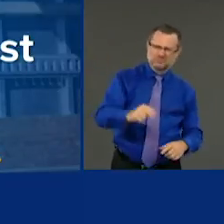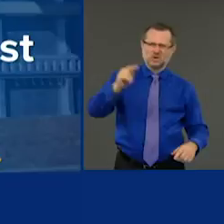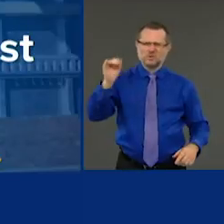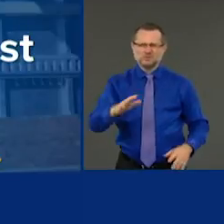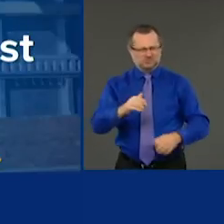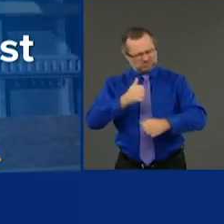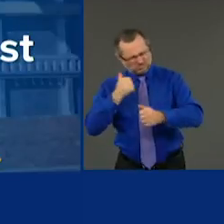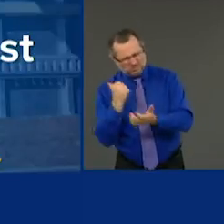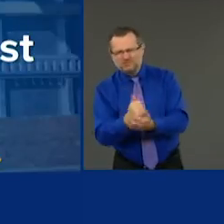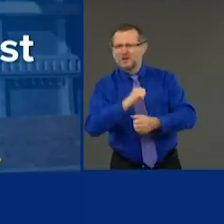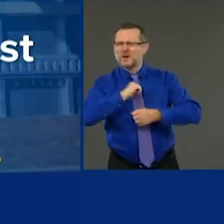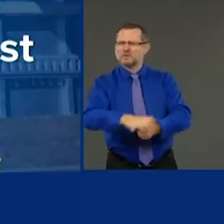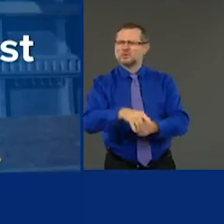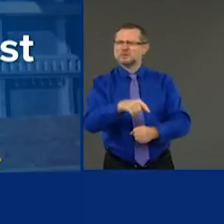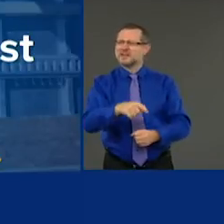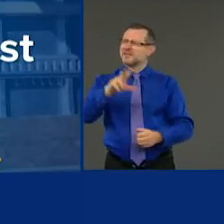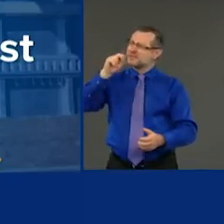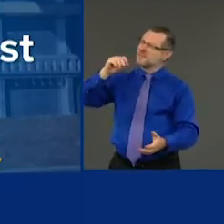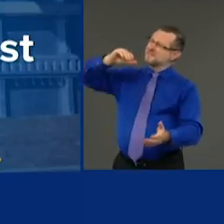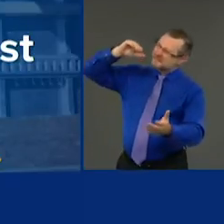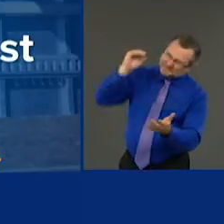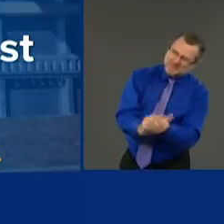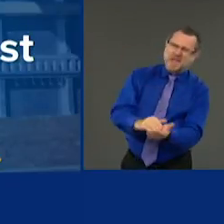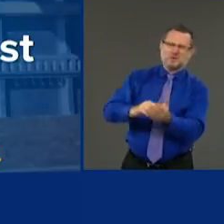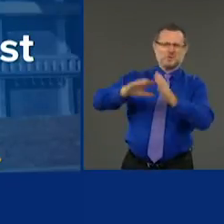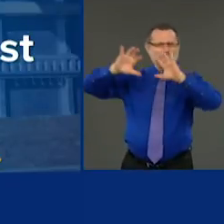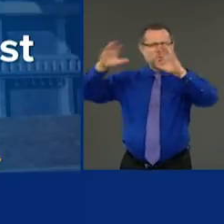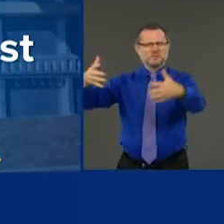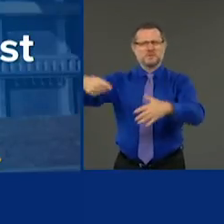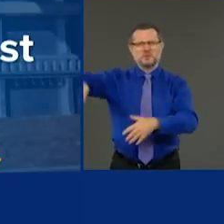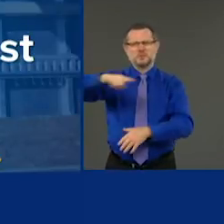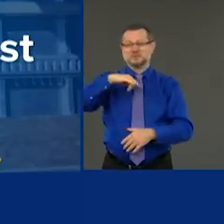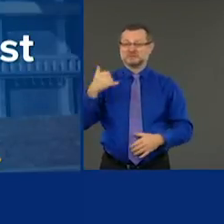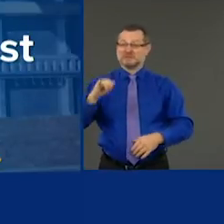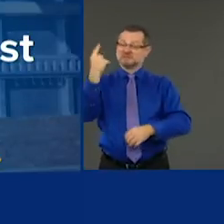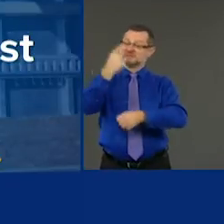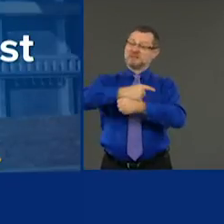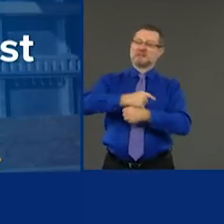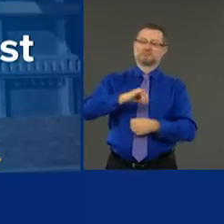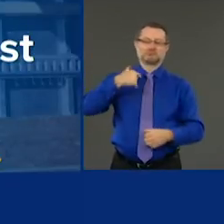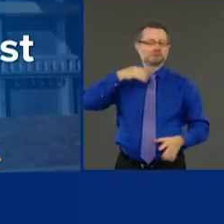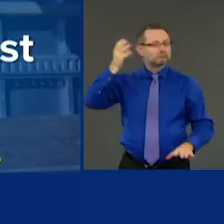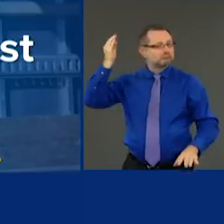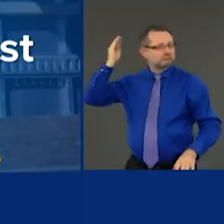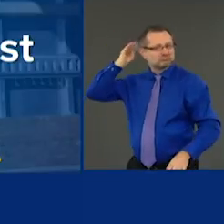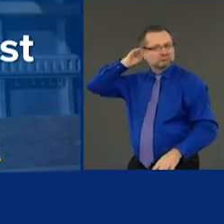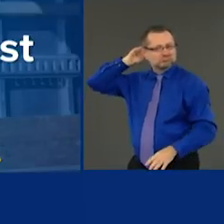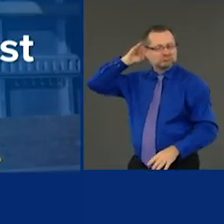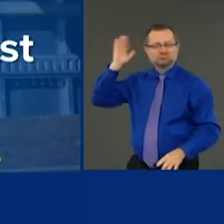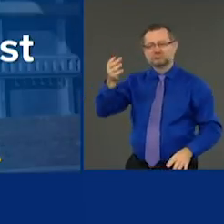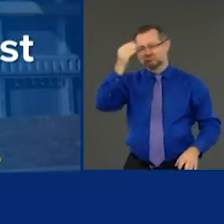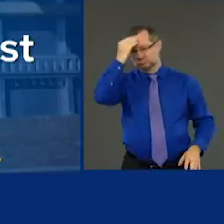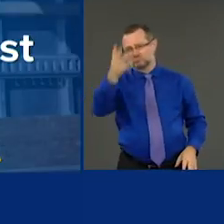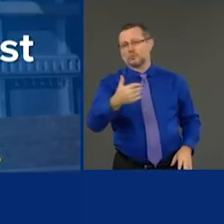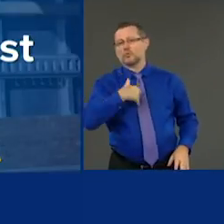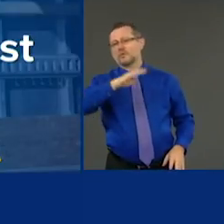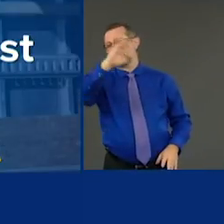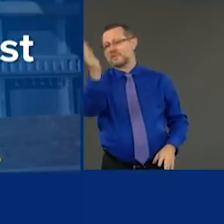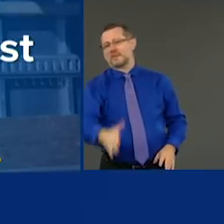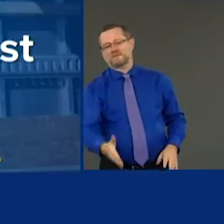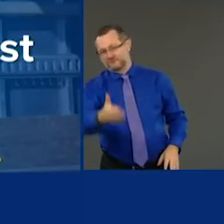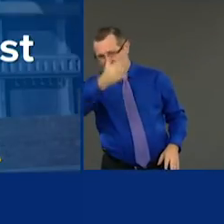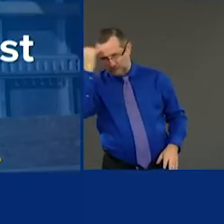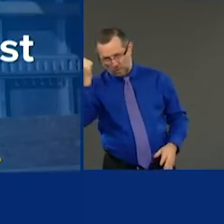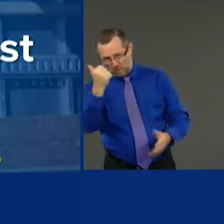I said that day, uh, we will never forget it and we will honor it and we will